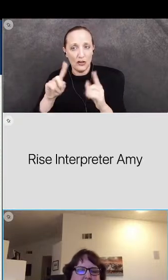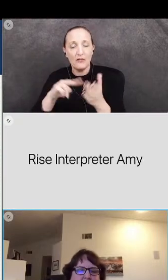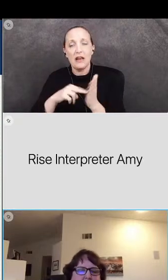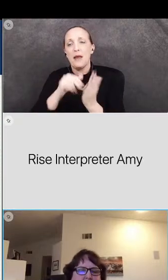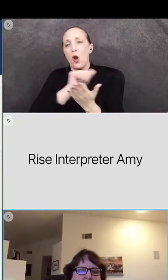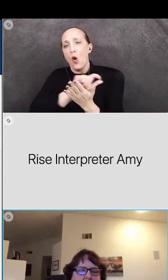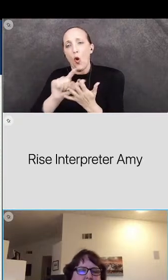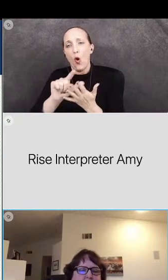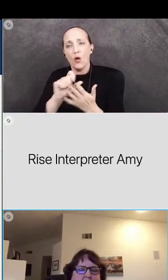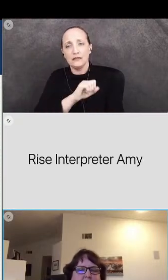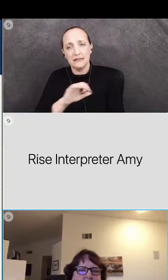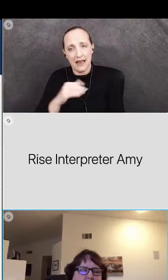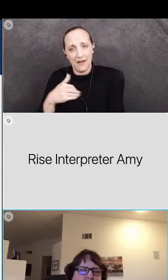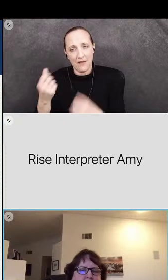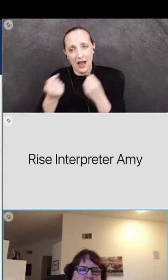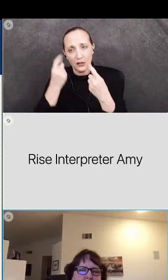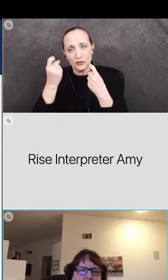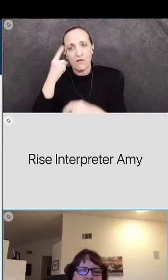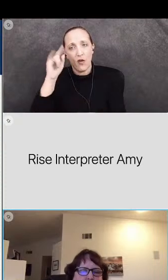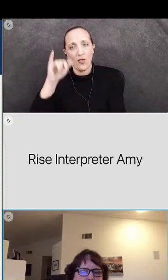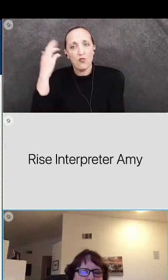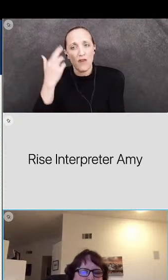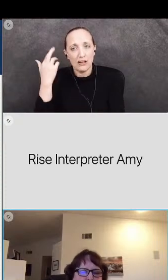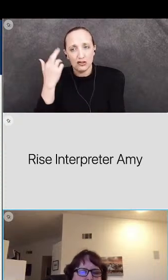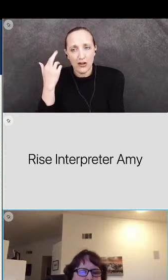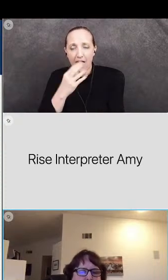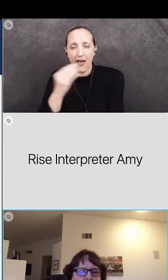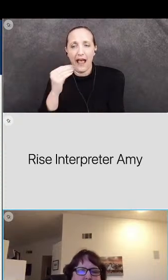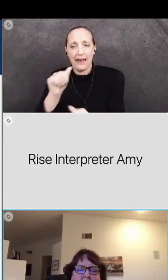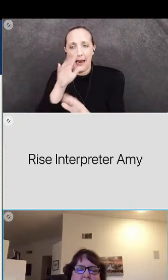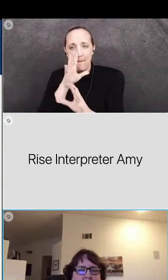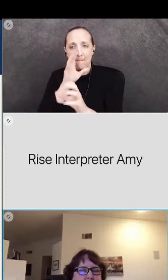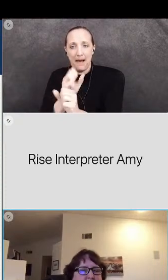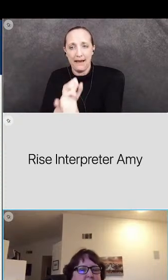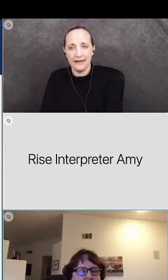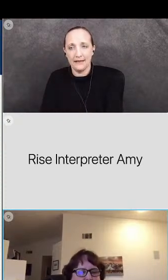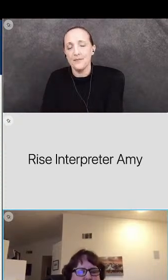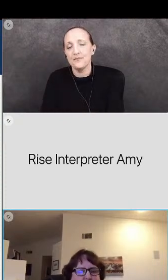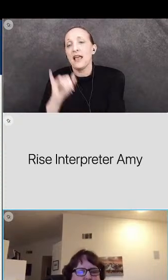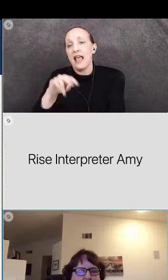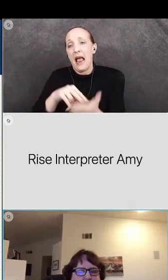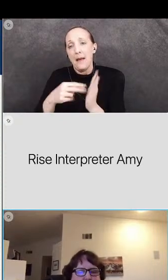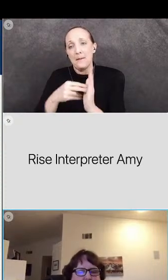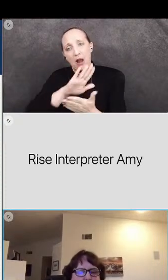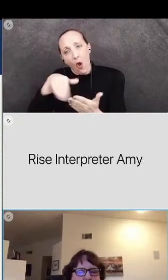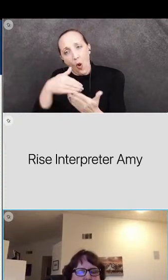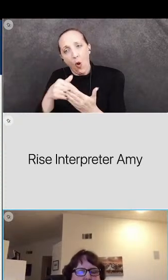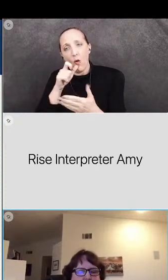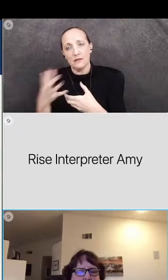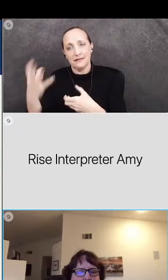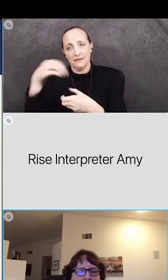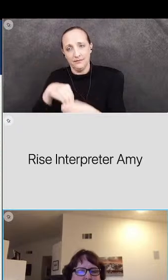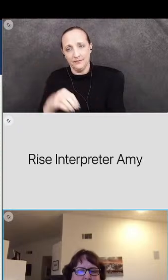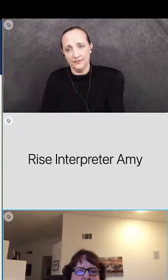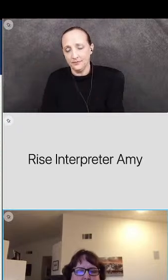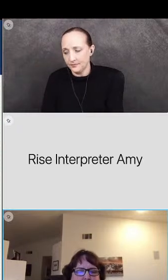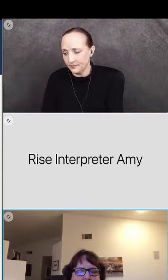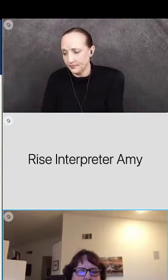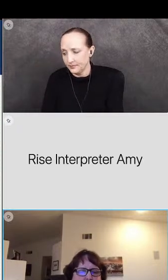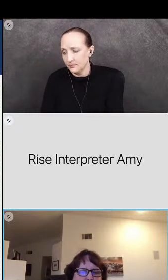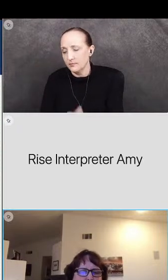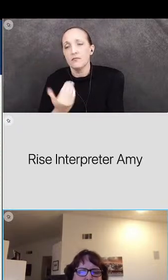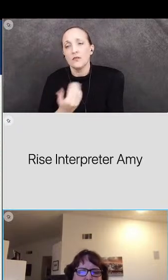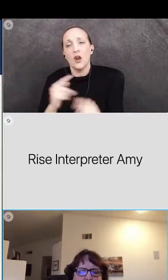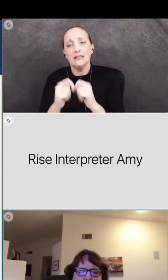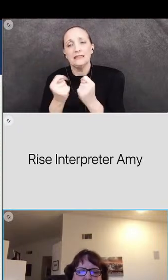has understanding of the rationale and can buy into it and again this means all stakeholders our team reviewed